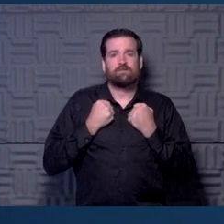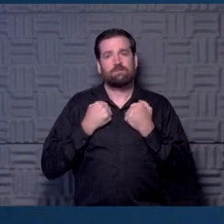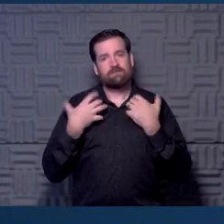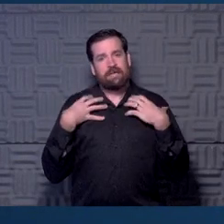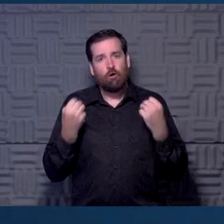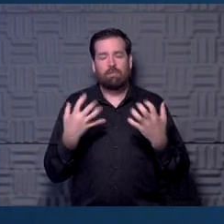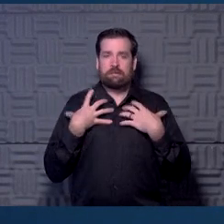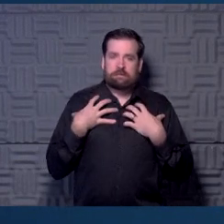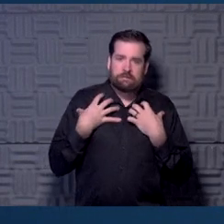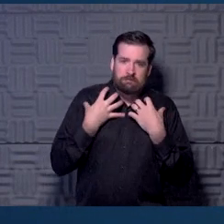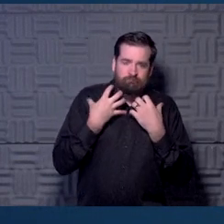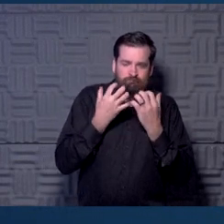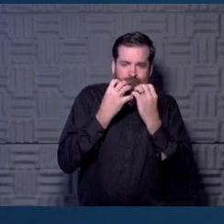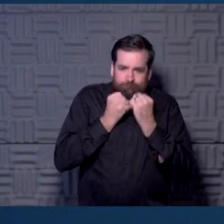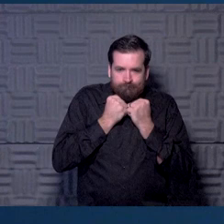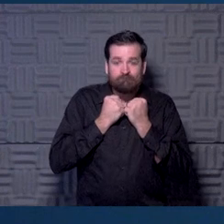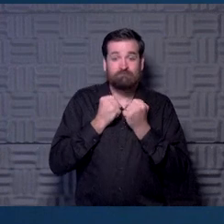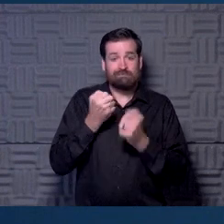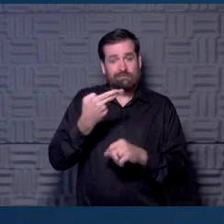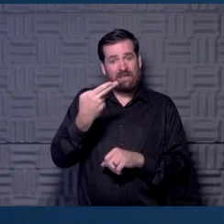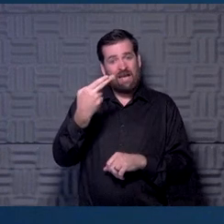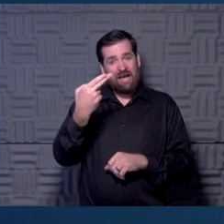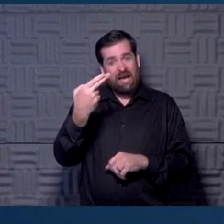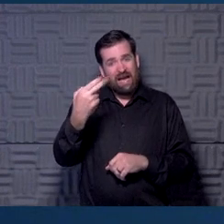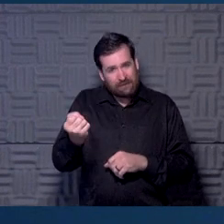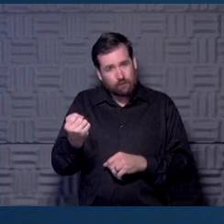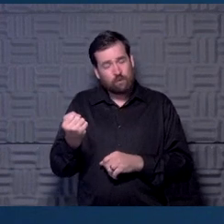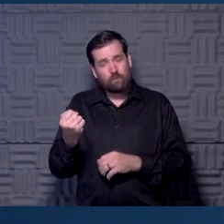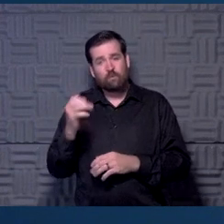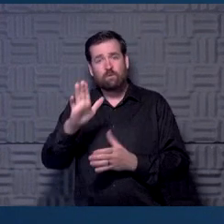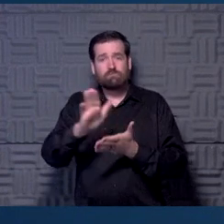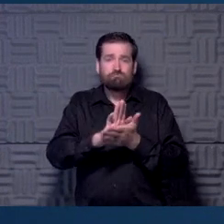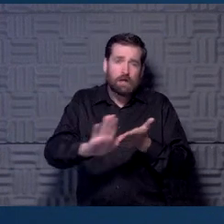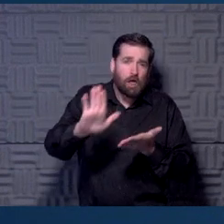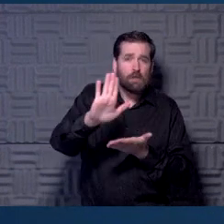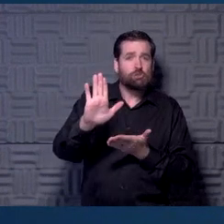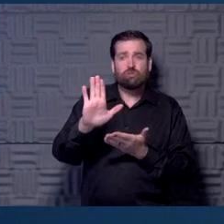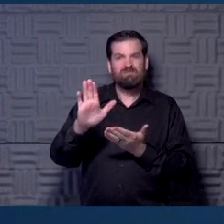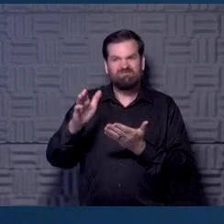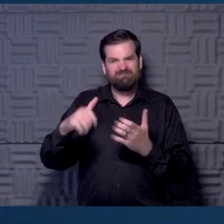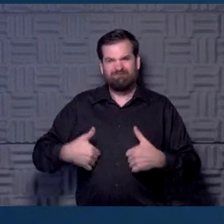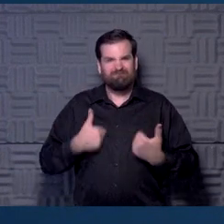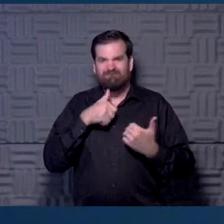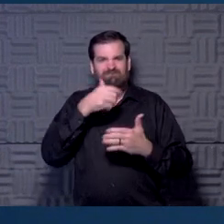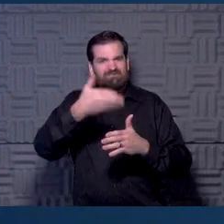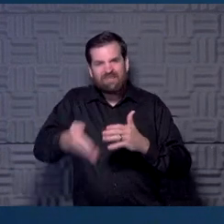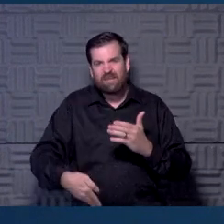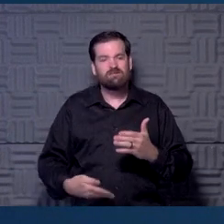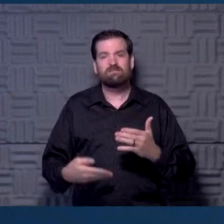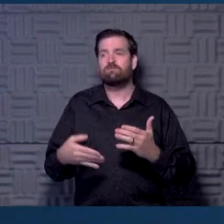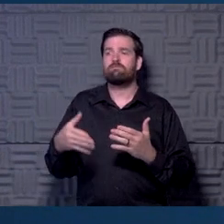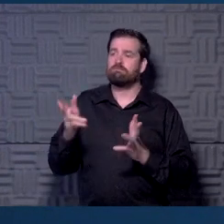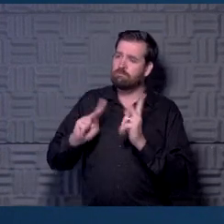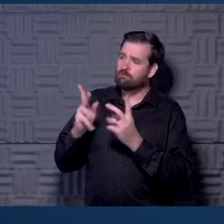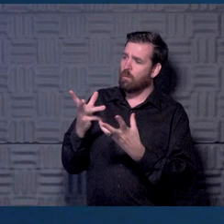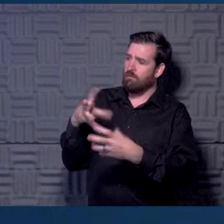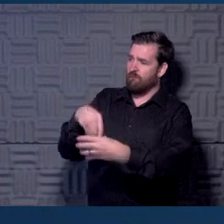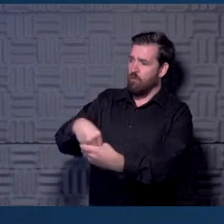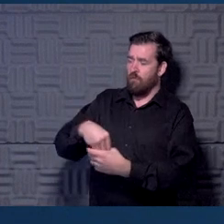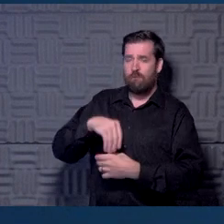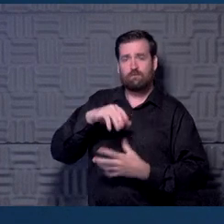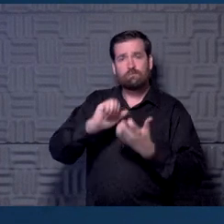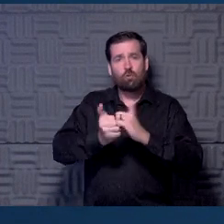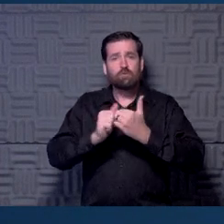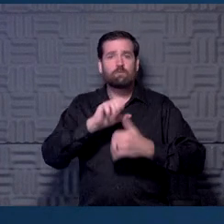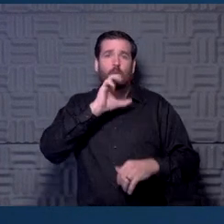And you know, life doesn't end when you finish your high school career or your college career, it goes on. And some people want to participate in sports in their fifties